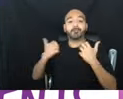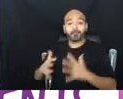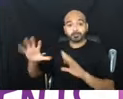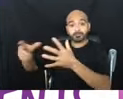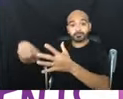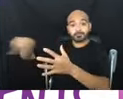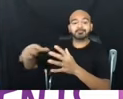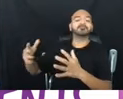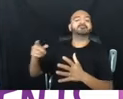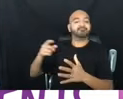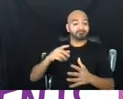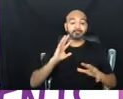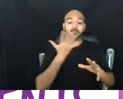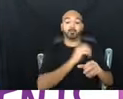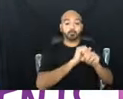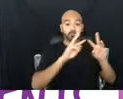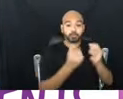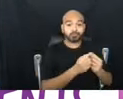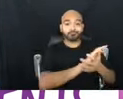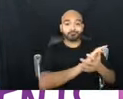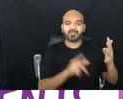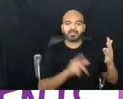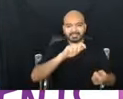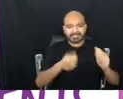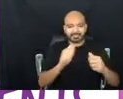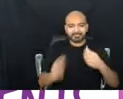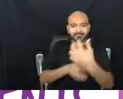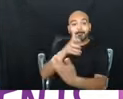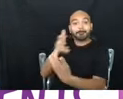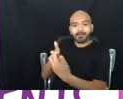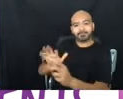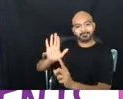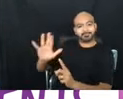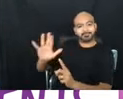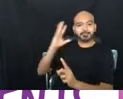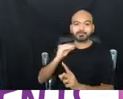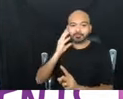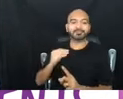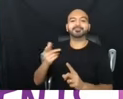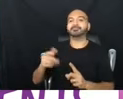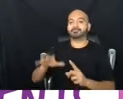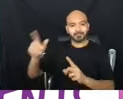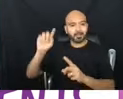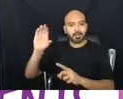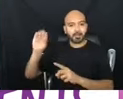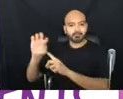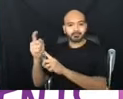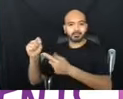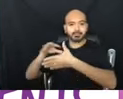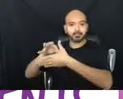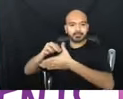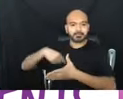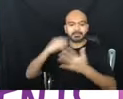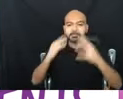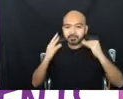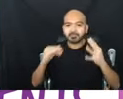adapt the work that we were doing to fit the actual experiences and context that we were encountering. And so